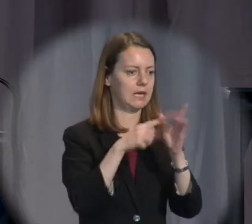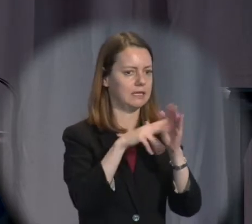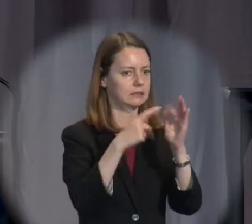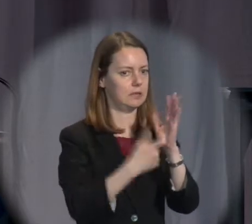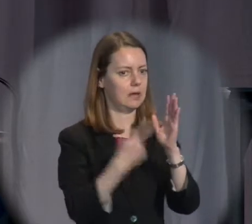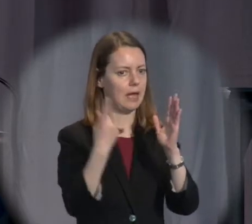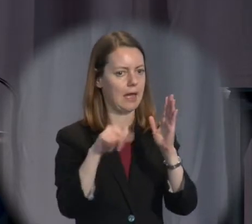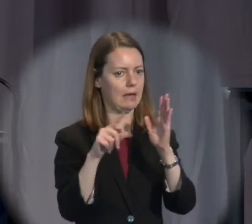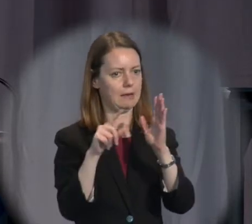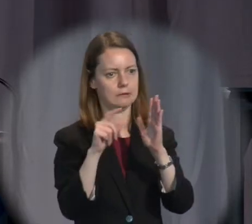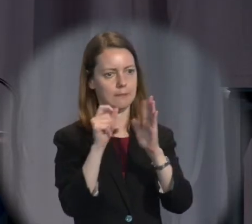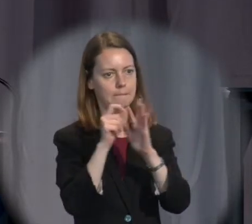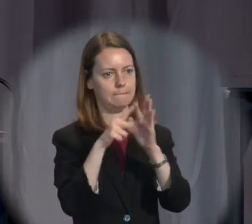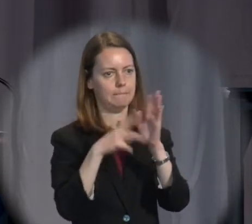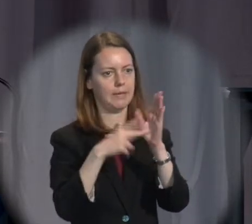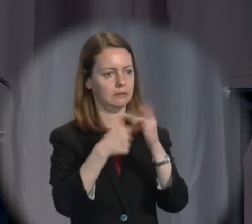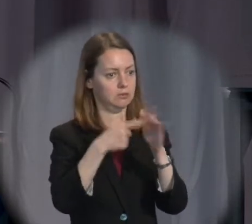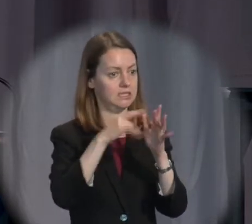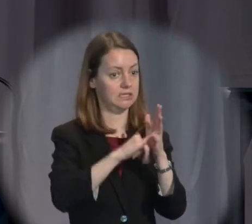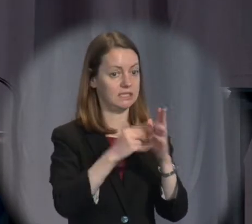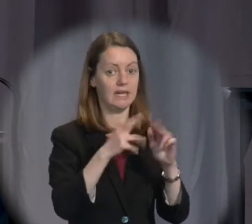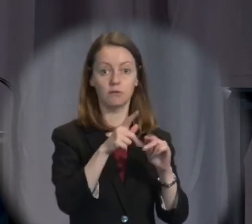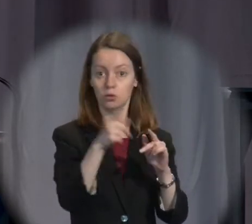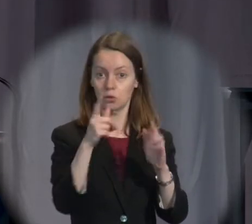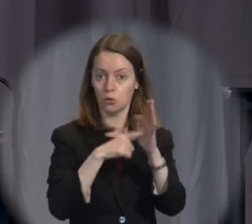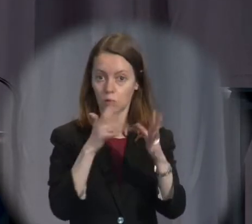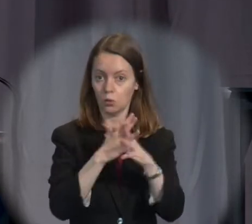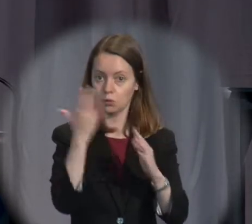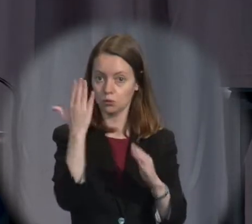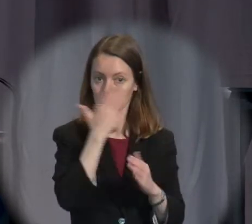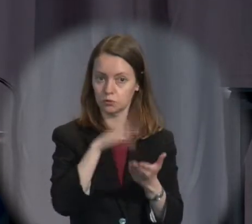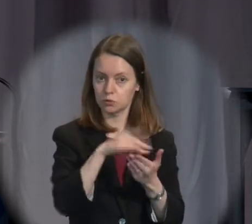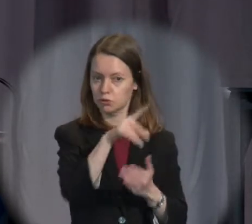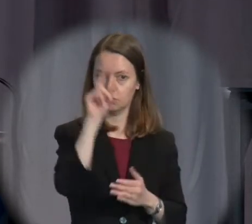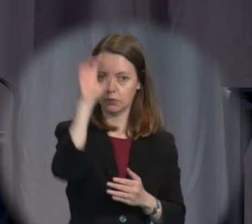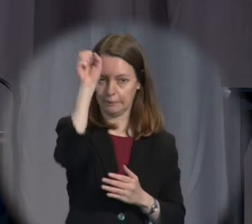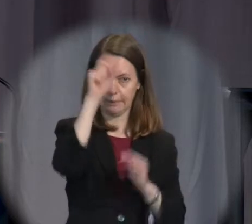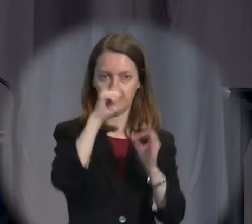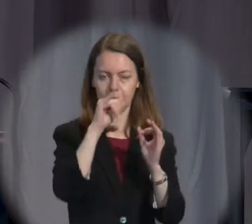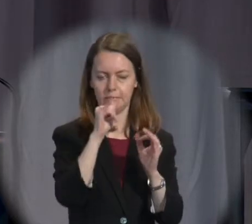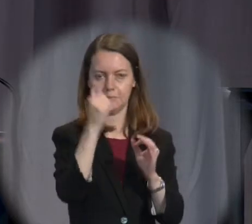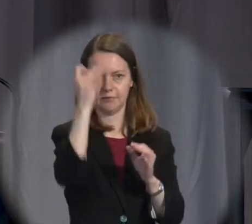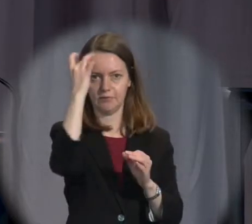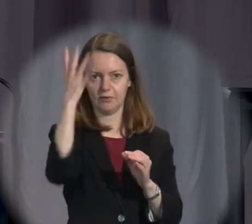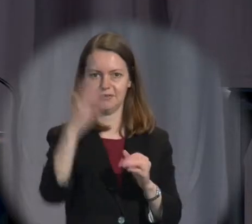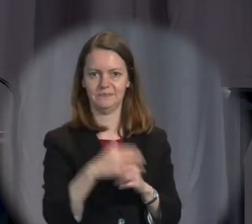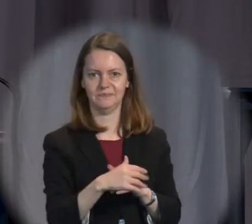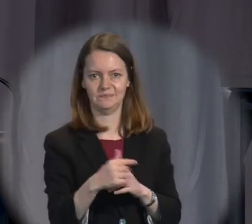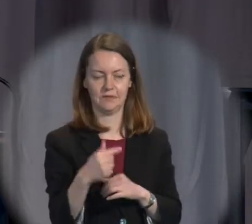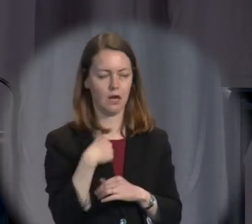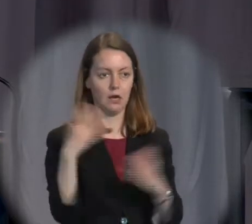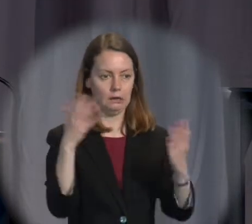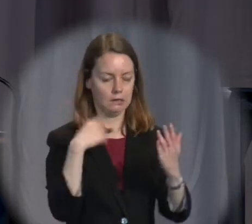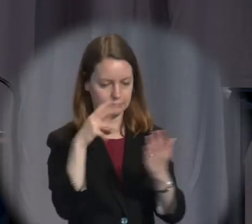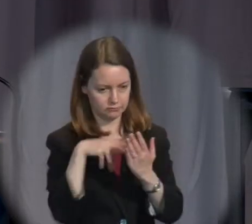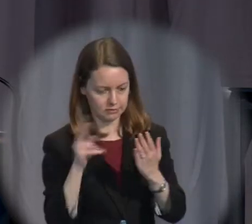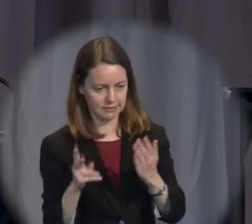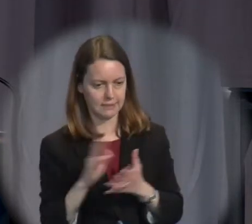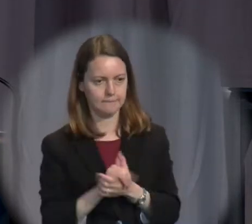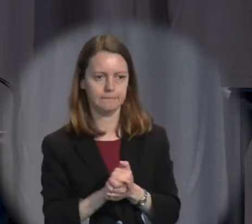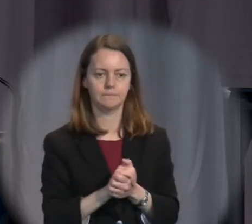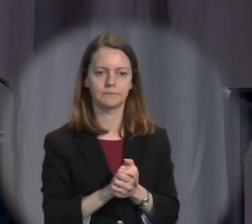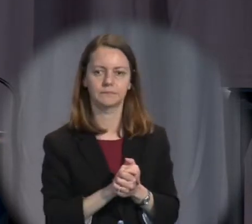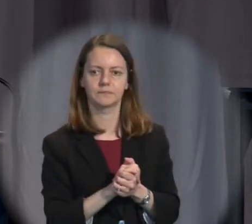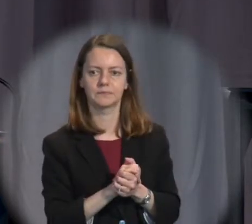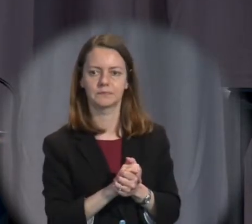pains and penalties. Now, some of you, if you went to law school, will remember these, but you've probably forgotten what they are, and I certainly had until I read the judgment. But he